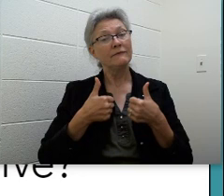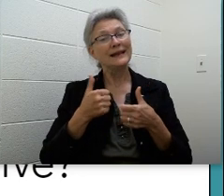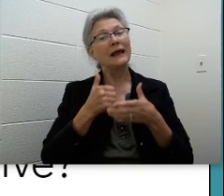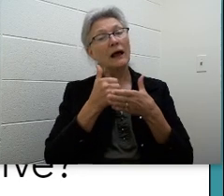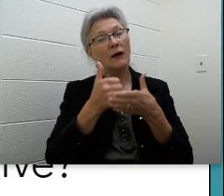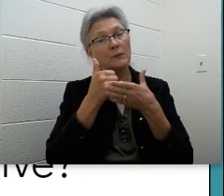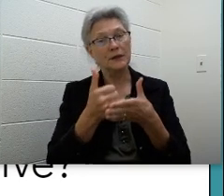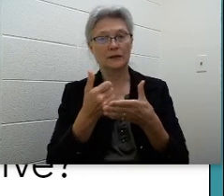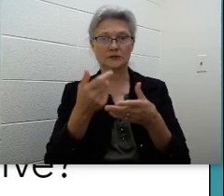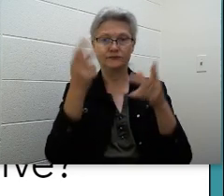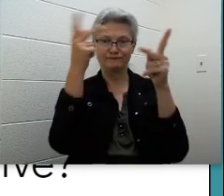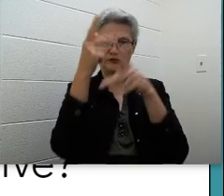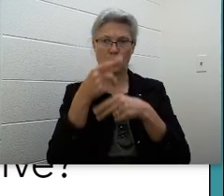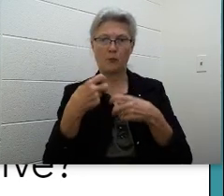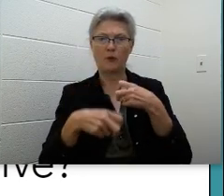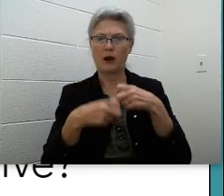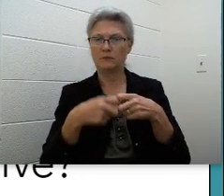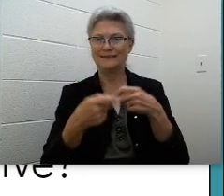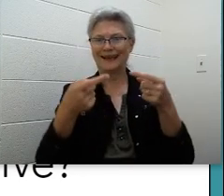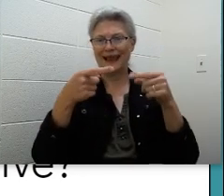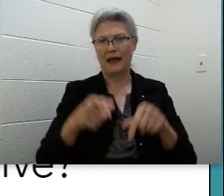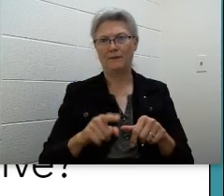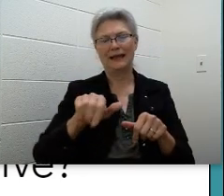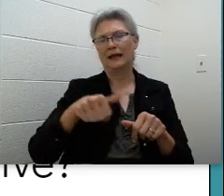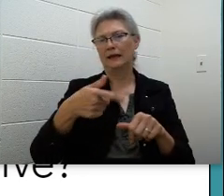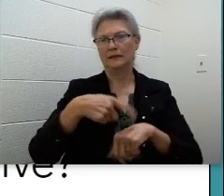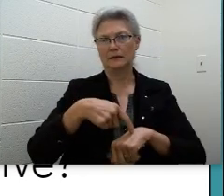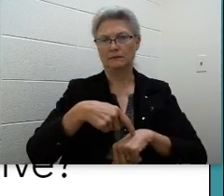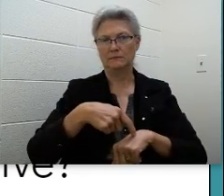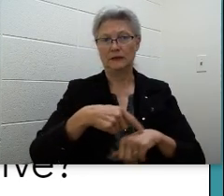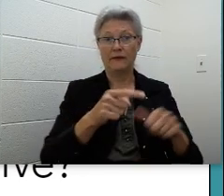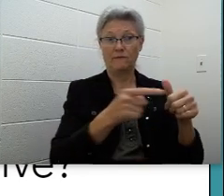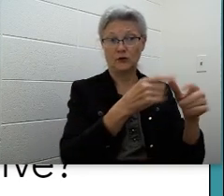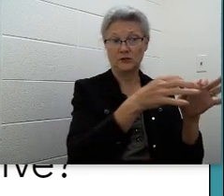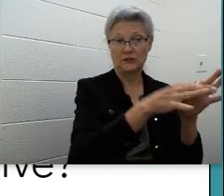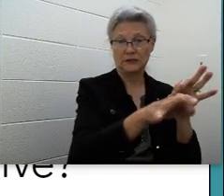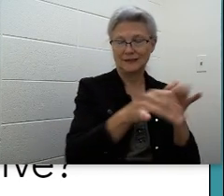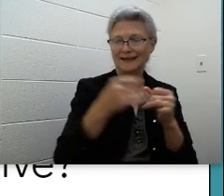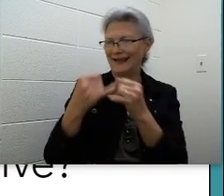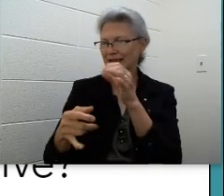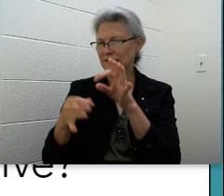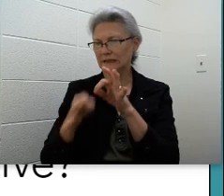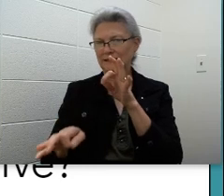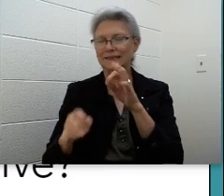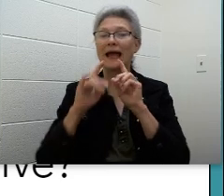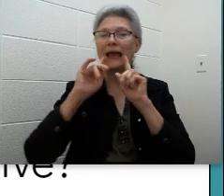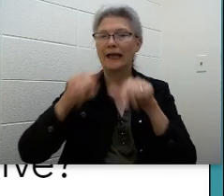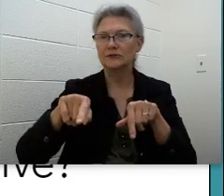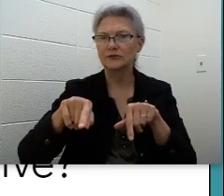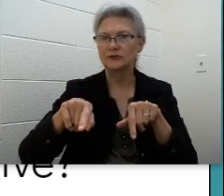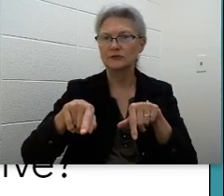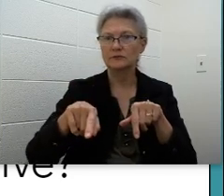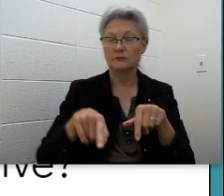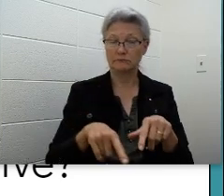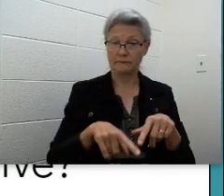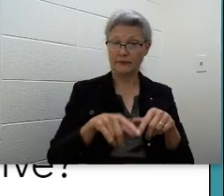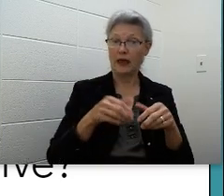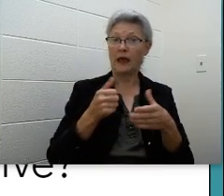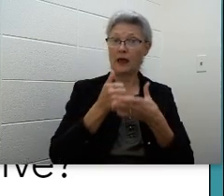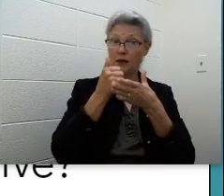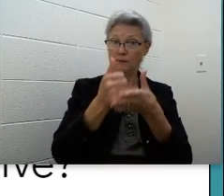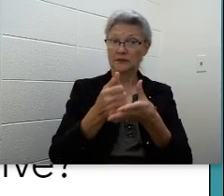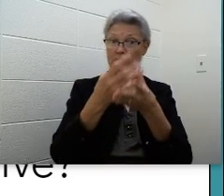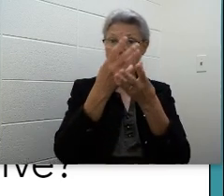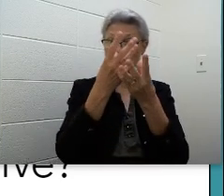to the question. You can see in the first and last sentence, I answer the question. say, they help us solve problems. That's how they